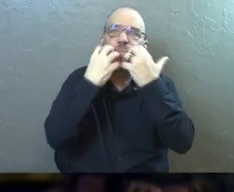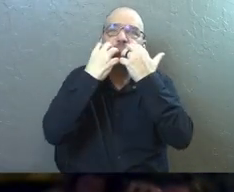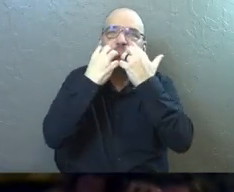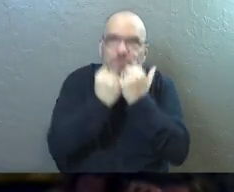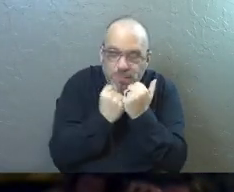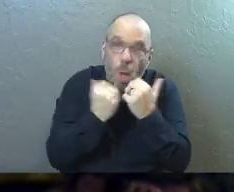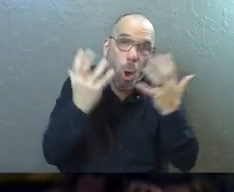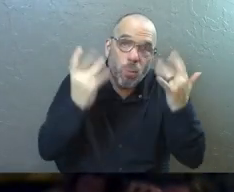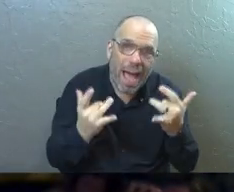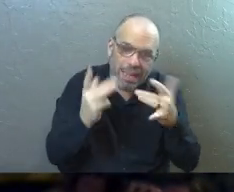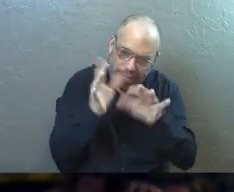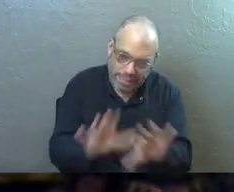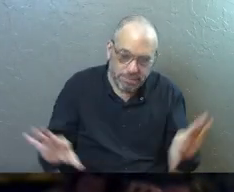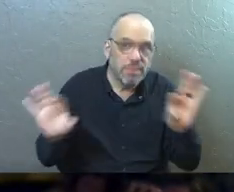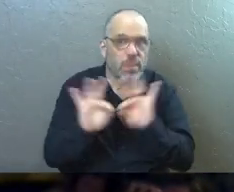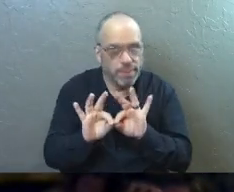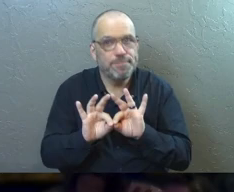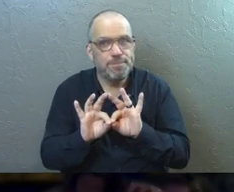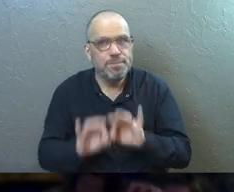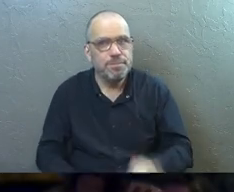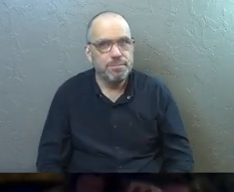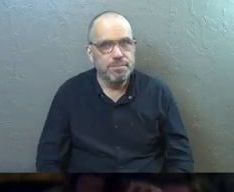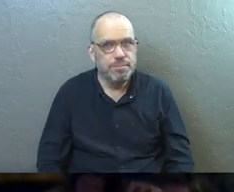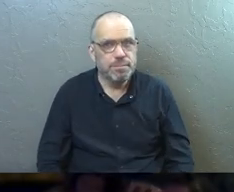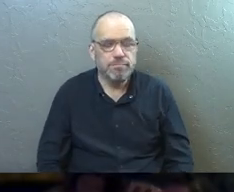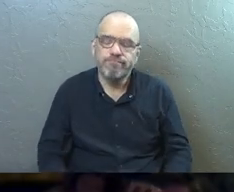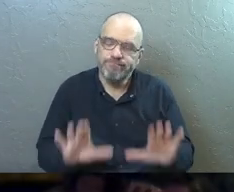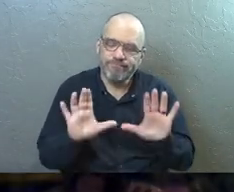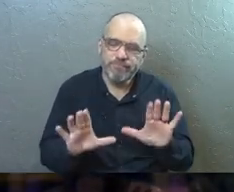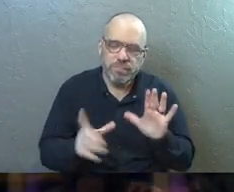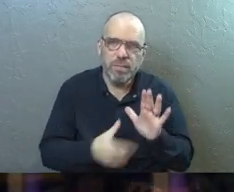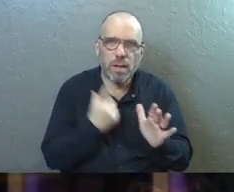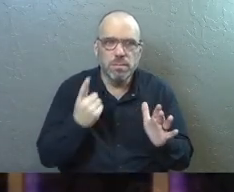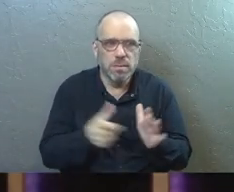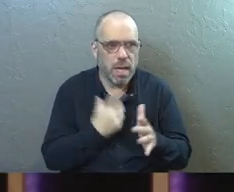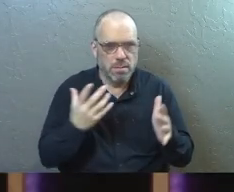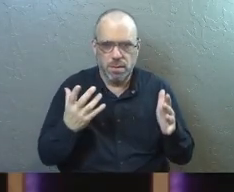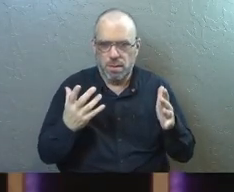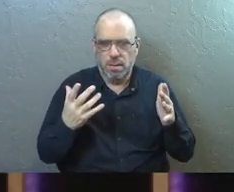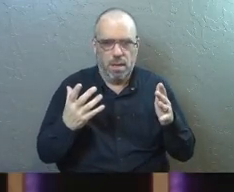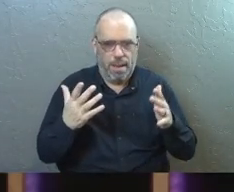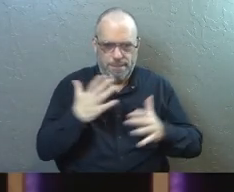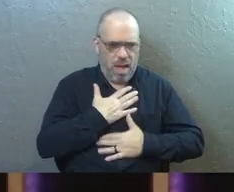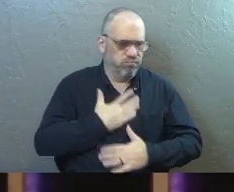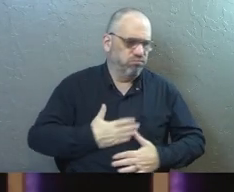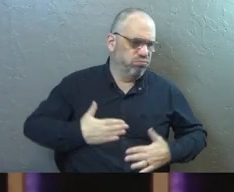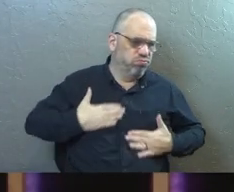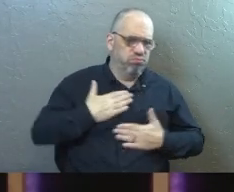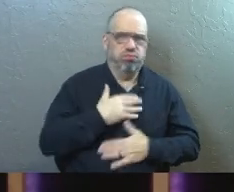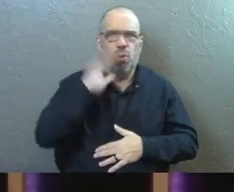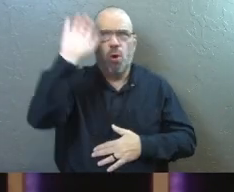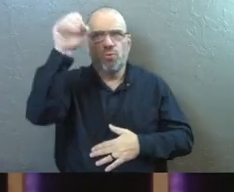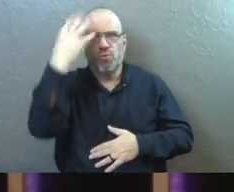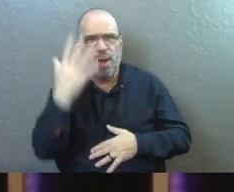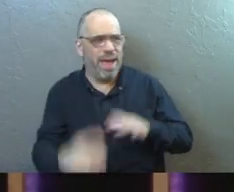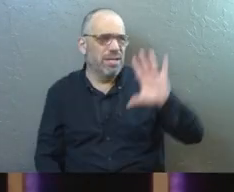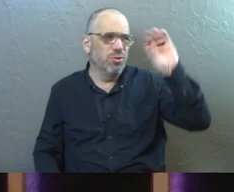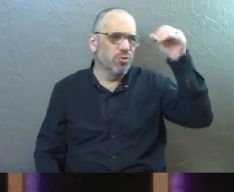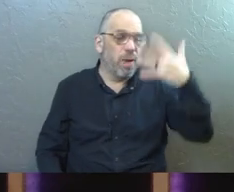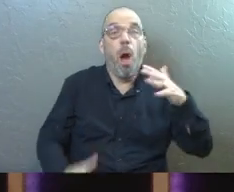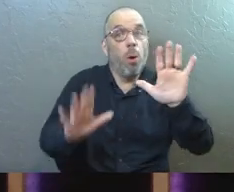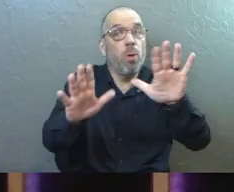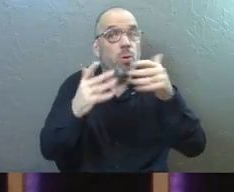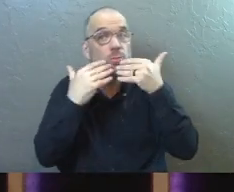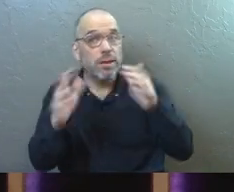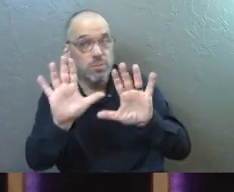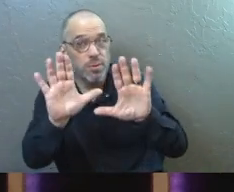about it because it matters. And sometimes we get so much into our enjoyment of grace and our gratitude,